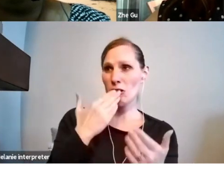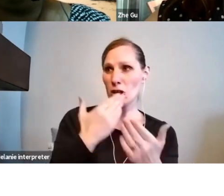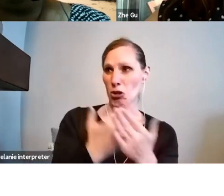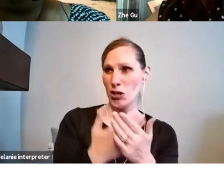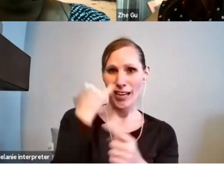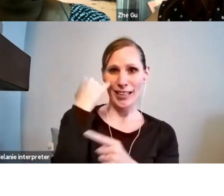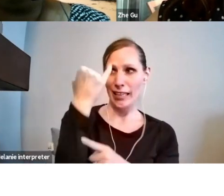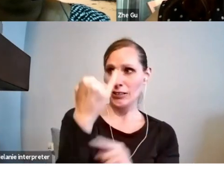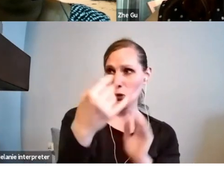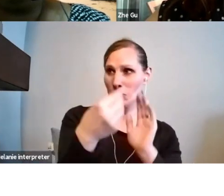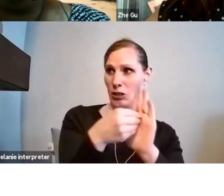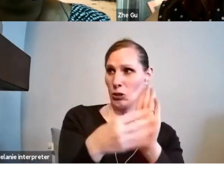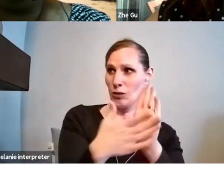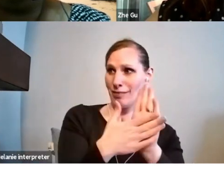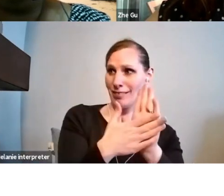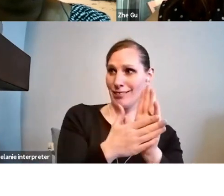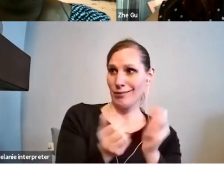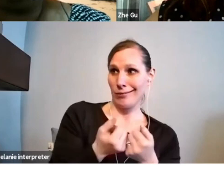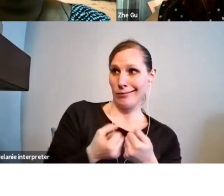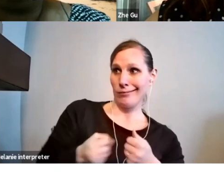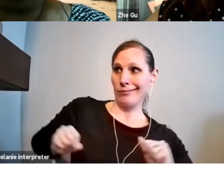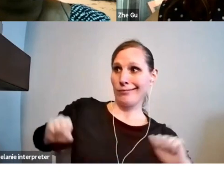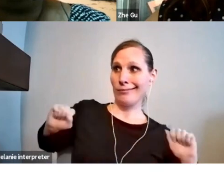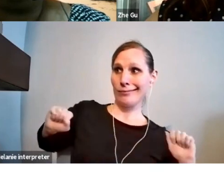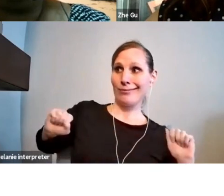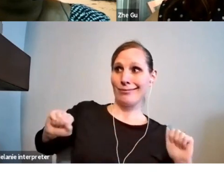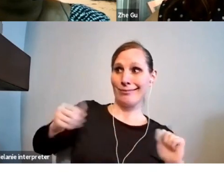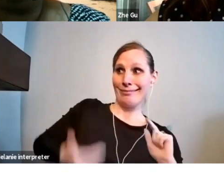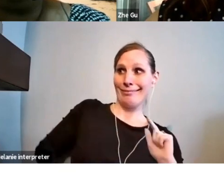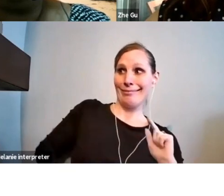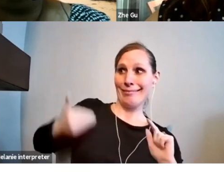people would use in their applications?